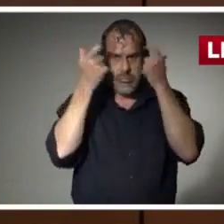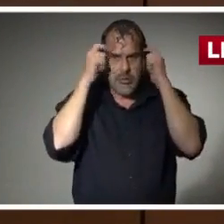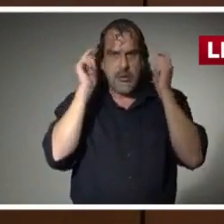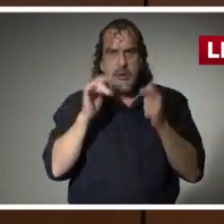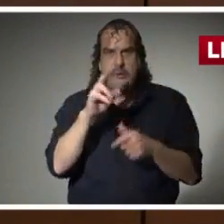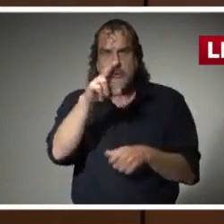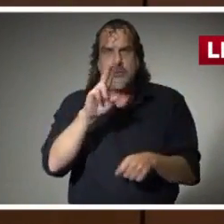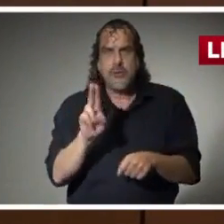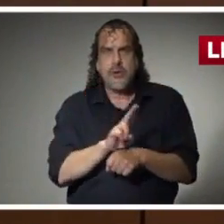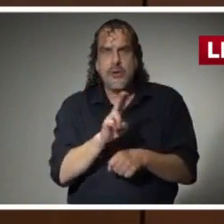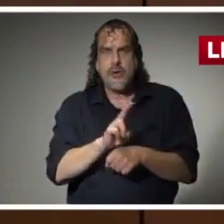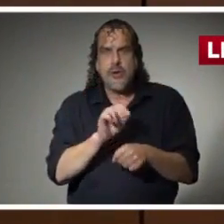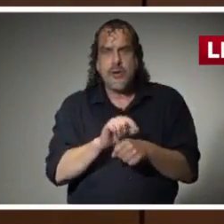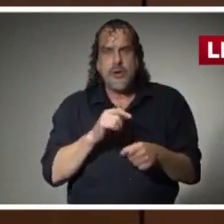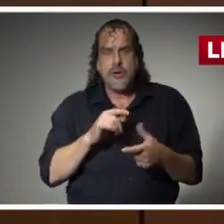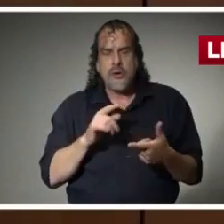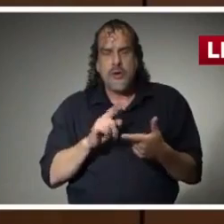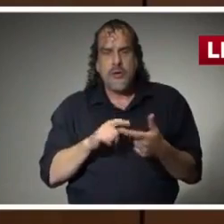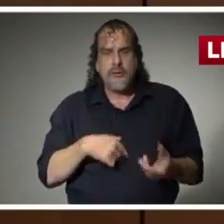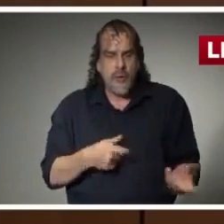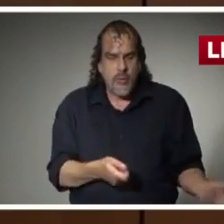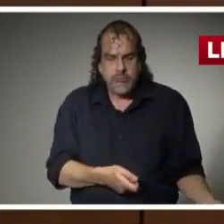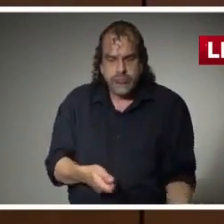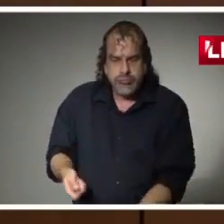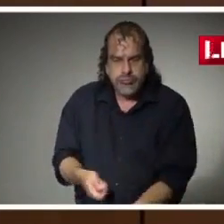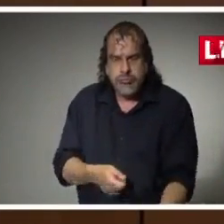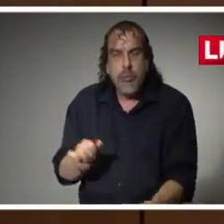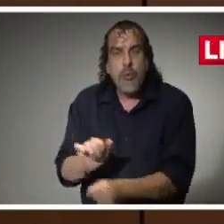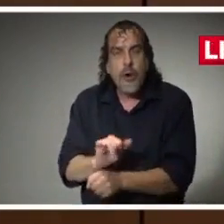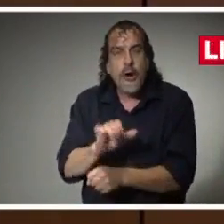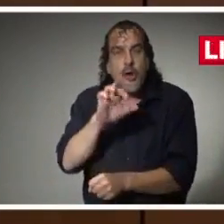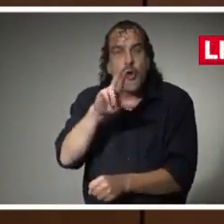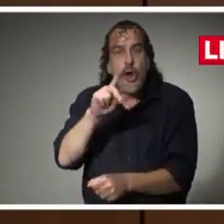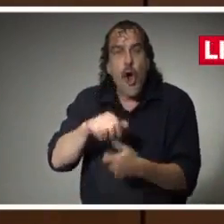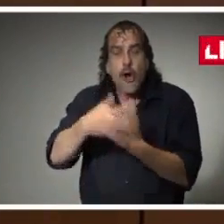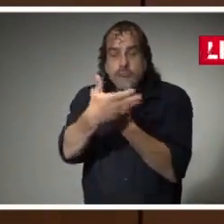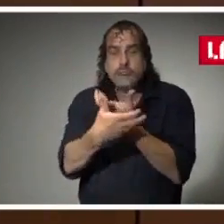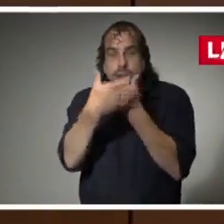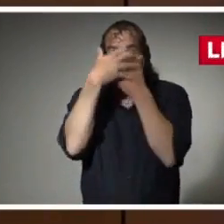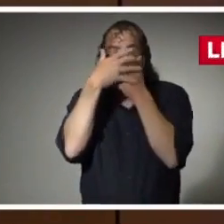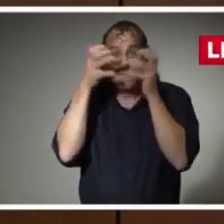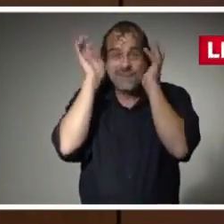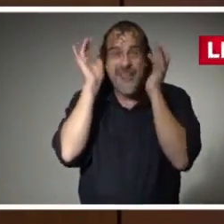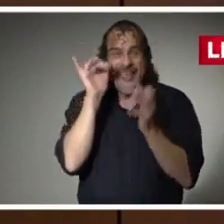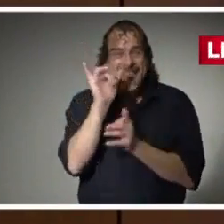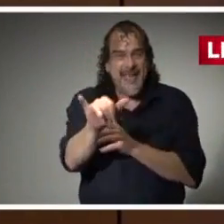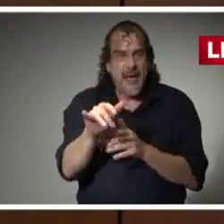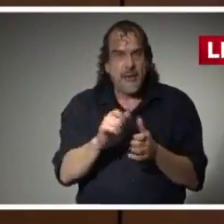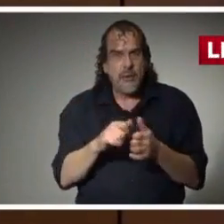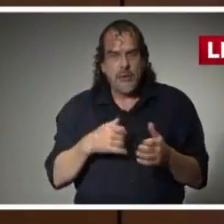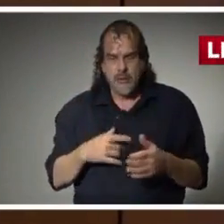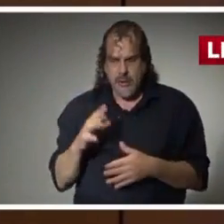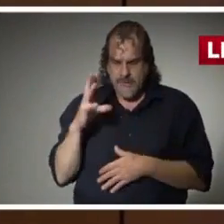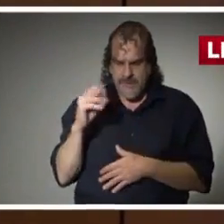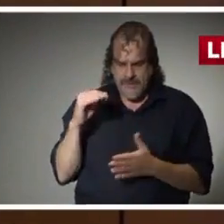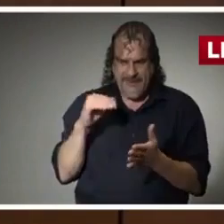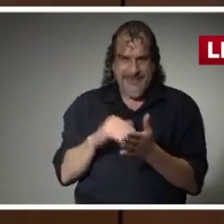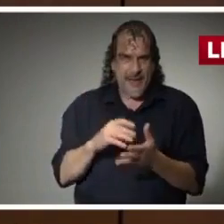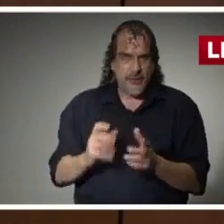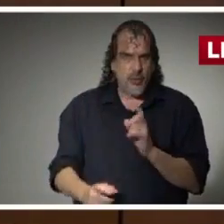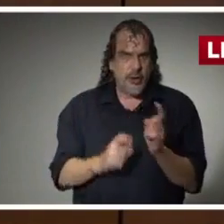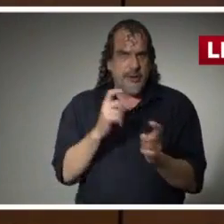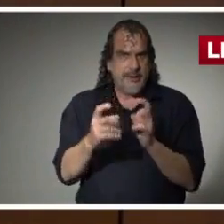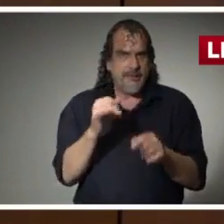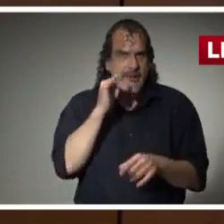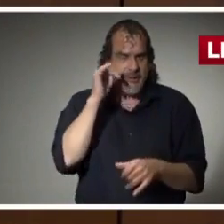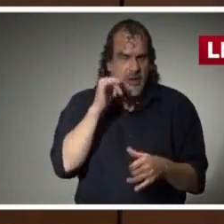use in your in your yard if you were weed eating. Fifty thousand of each of those went out yesterday and that was distributed out to your